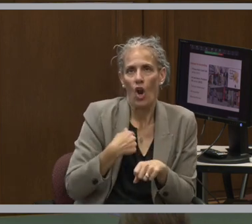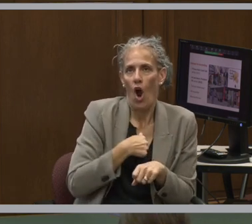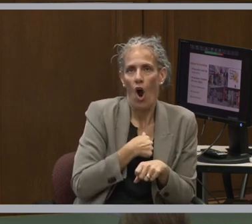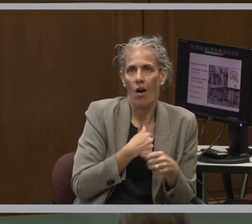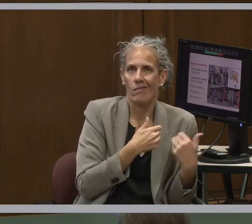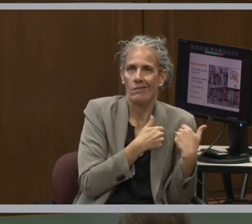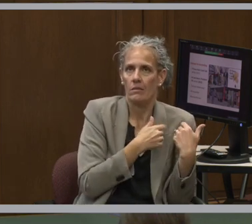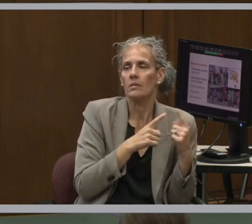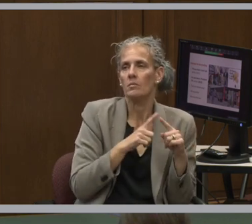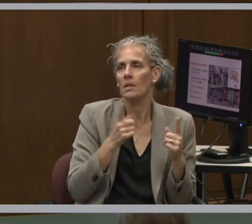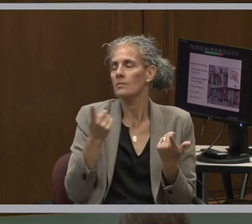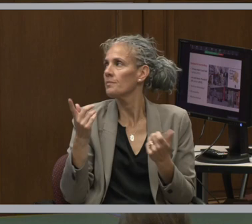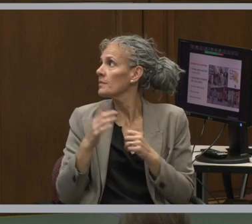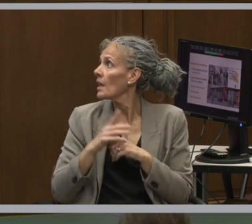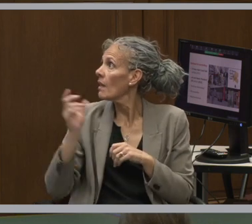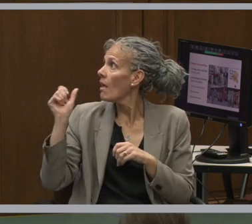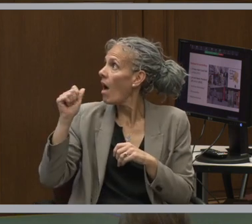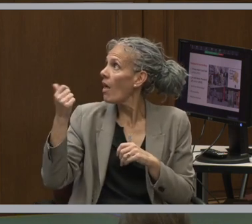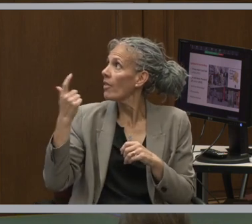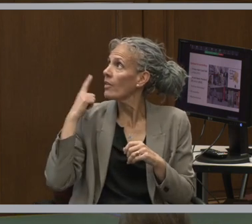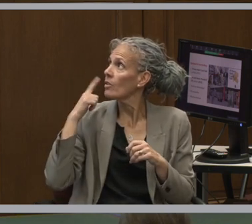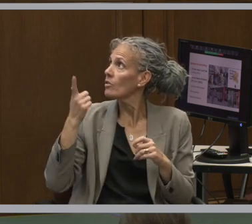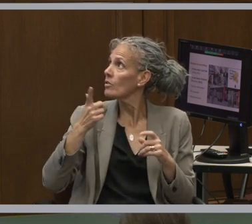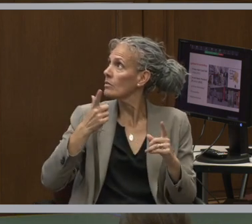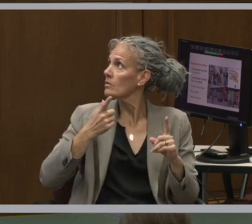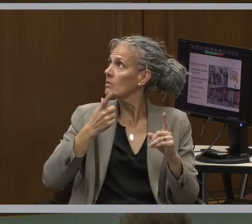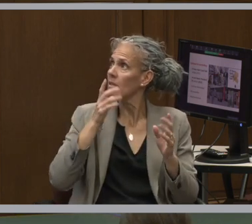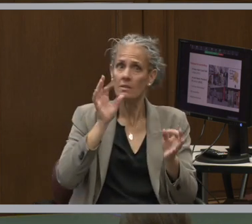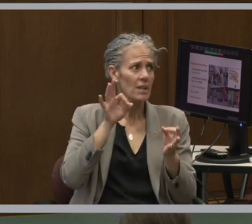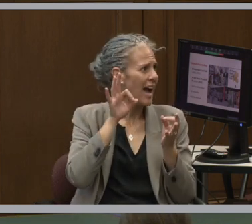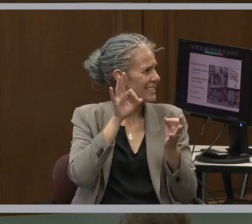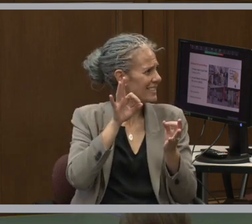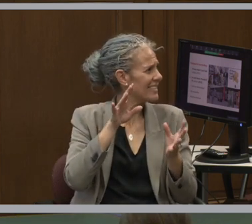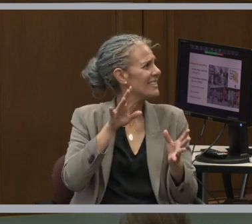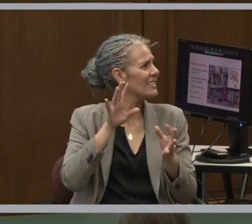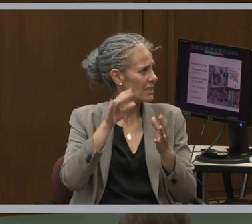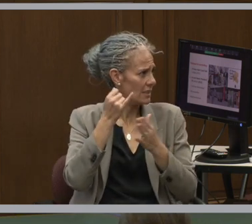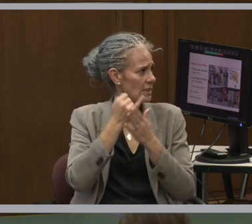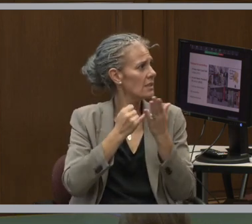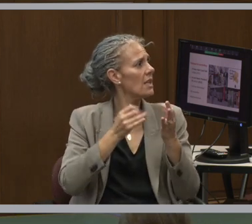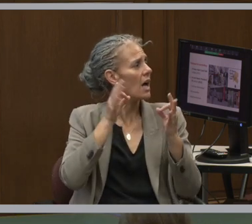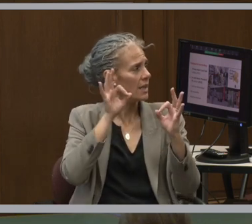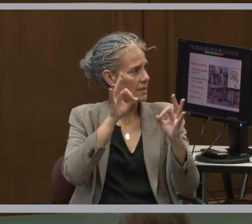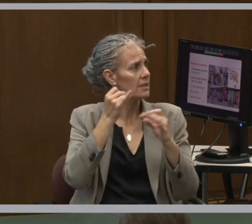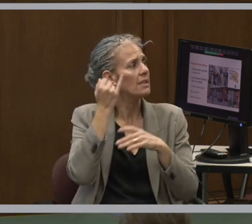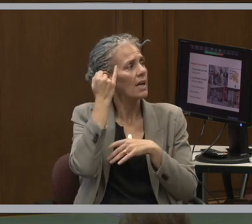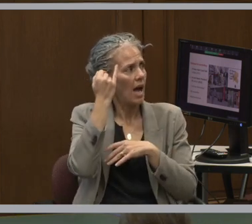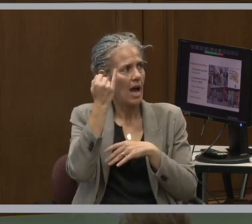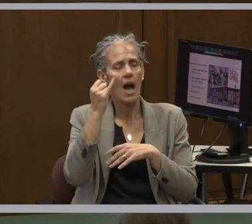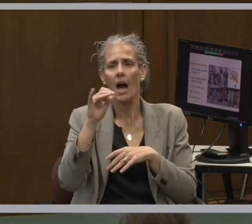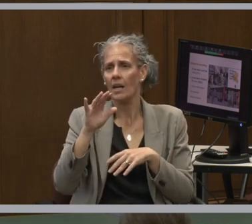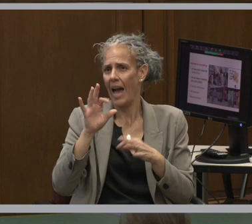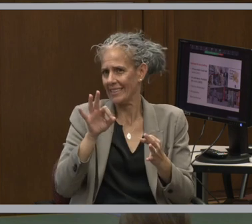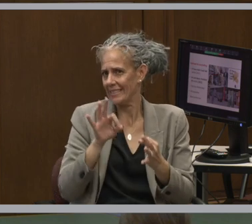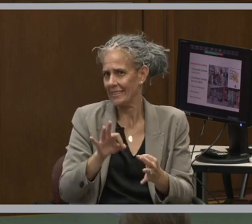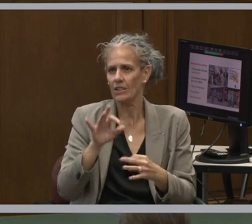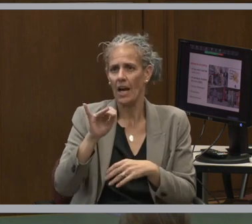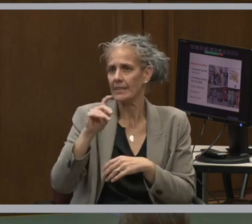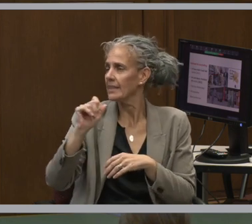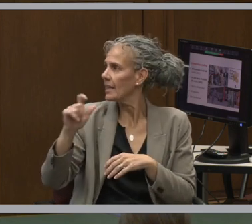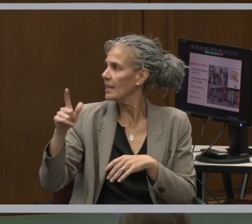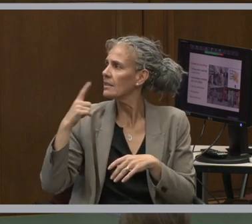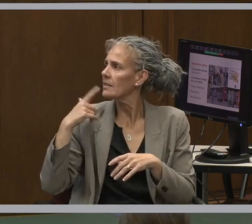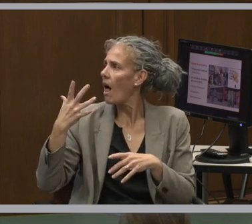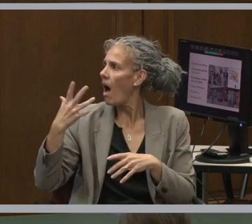other is Art and Ideals, which I'll talk about because it's a really interesting project that involved a lot of external partners